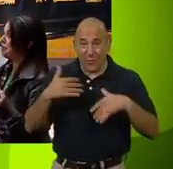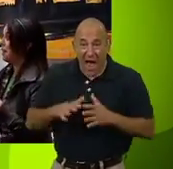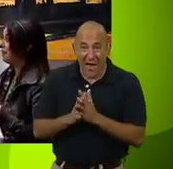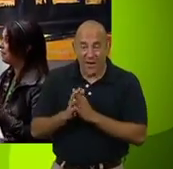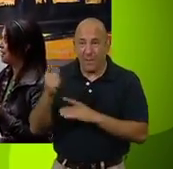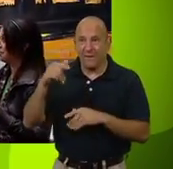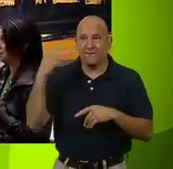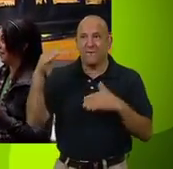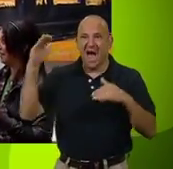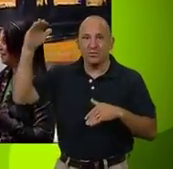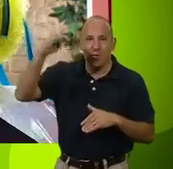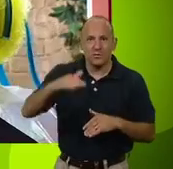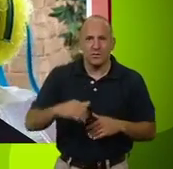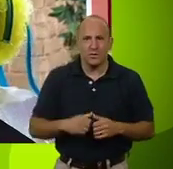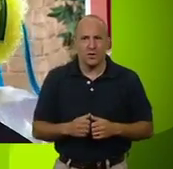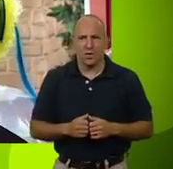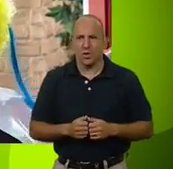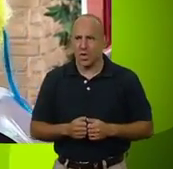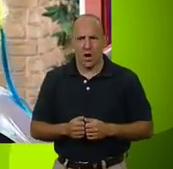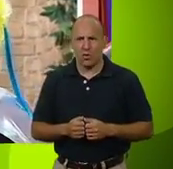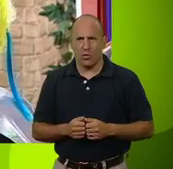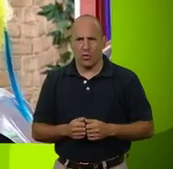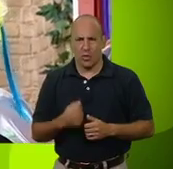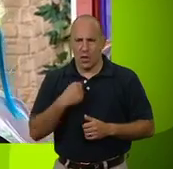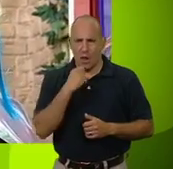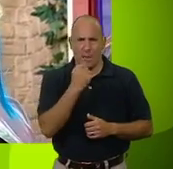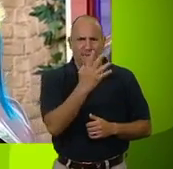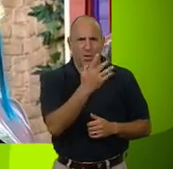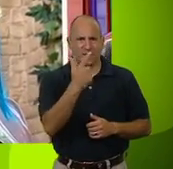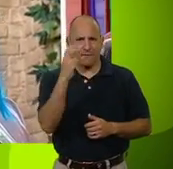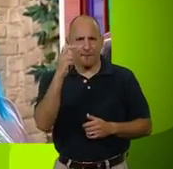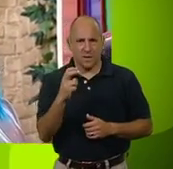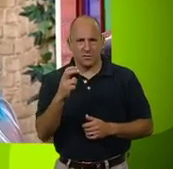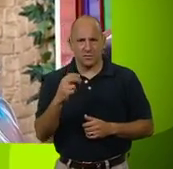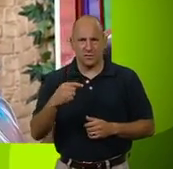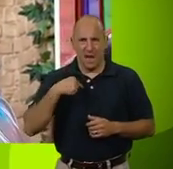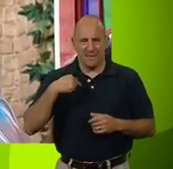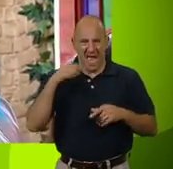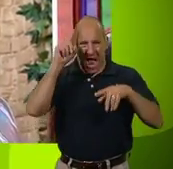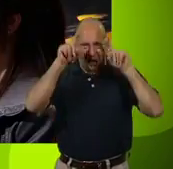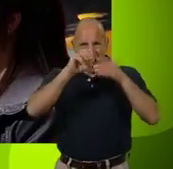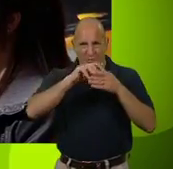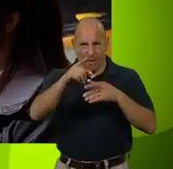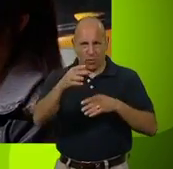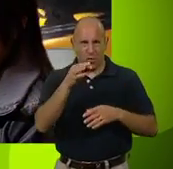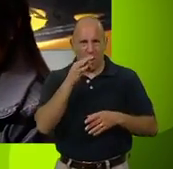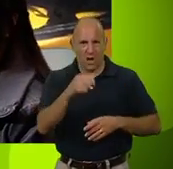Did you come here in a flying saucer? No. No. 407 bus. I'm the alien gram you ordered.